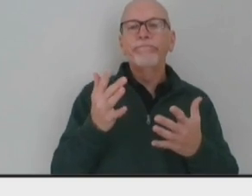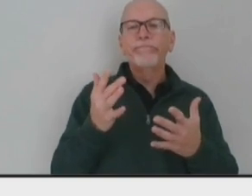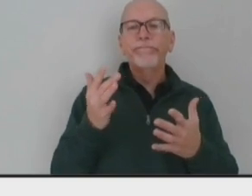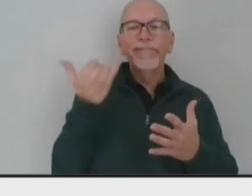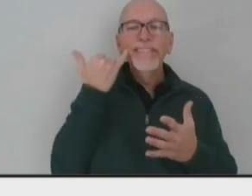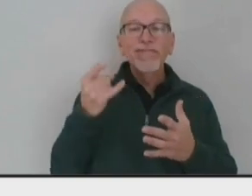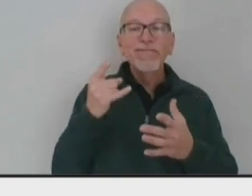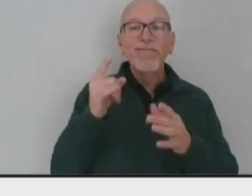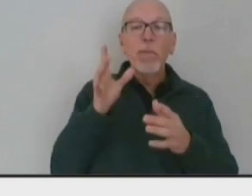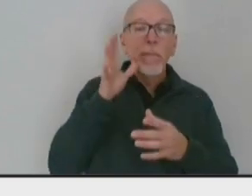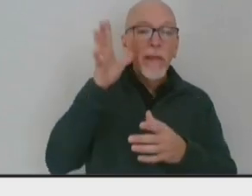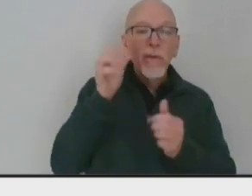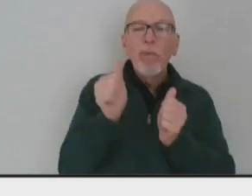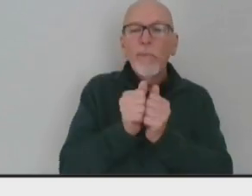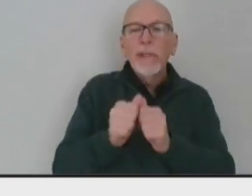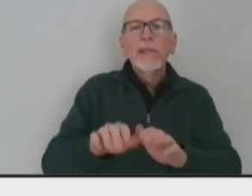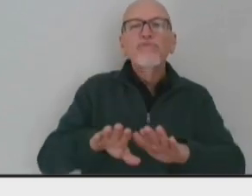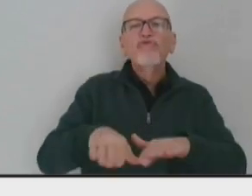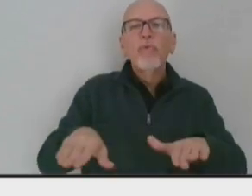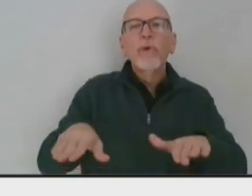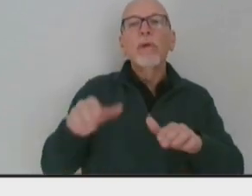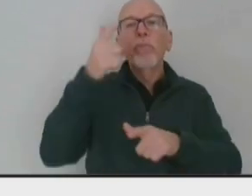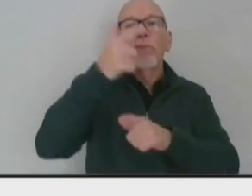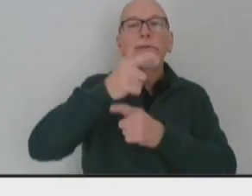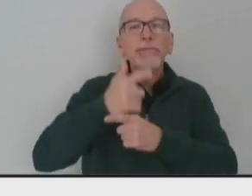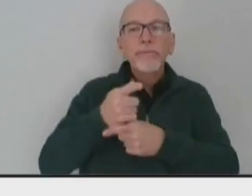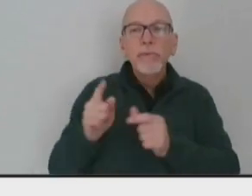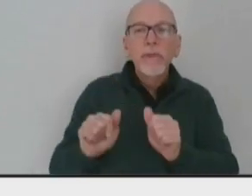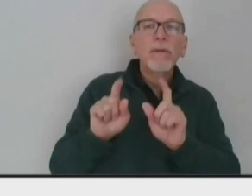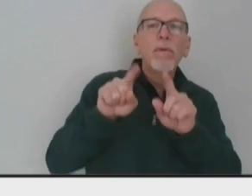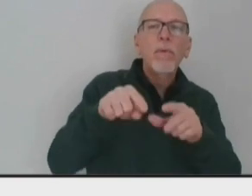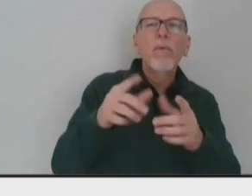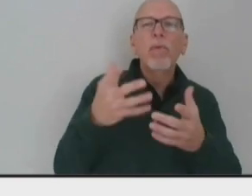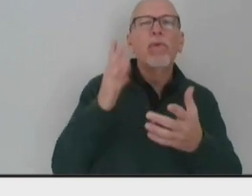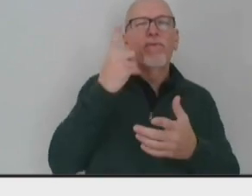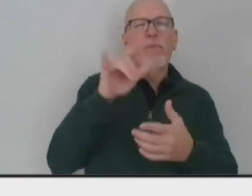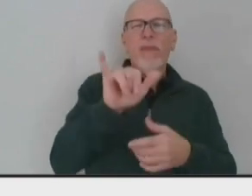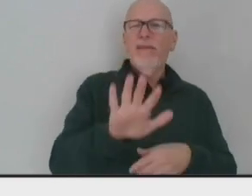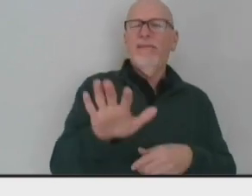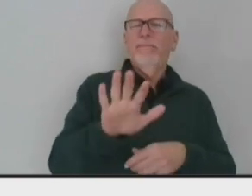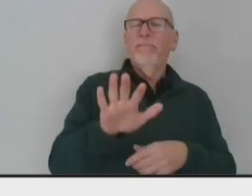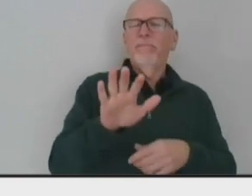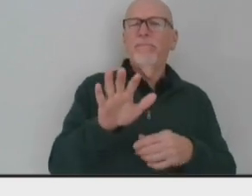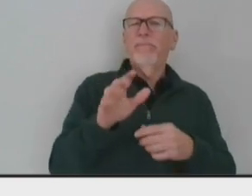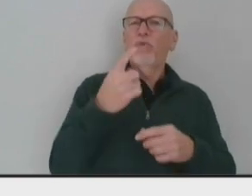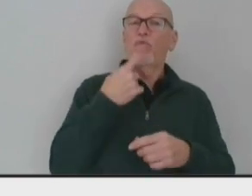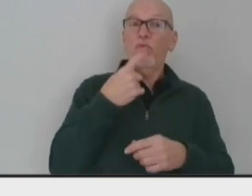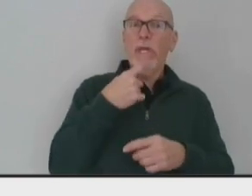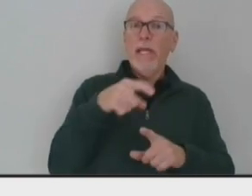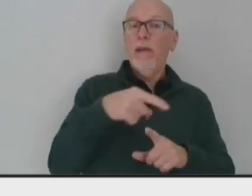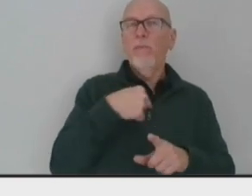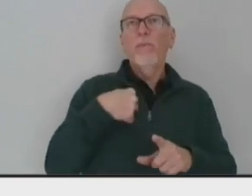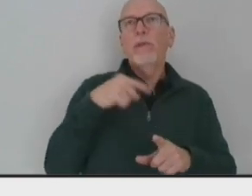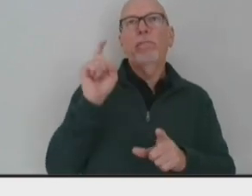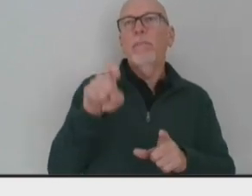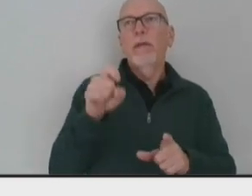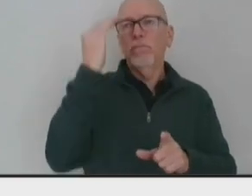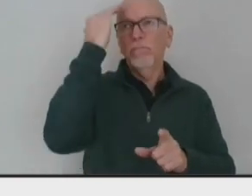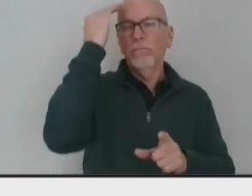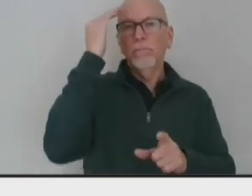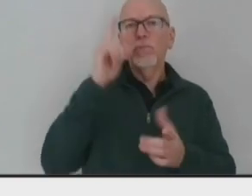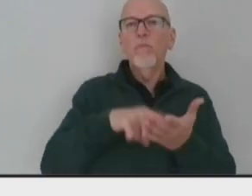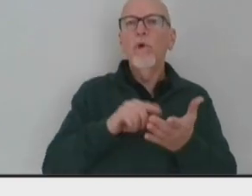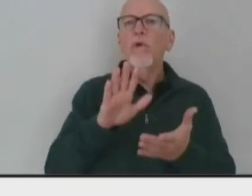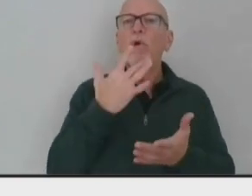for counties in that red metric. We have to be aware of what color your